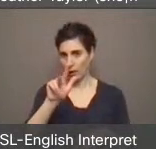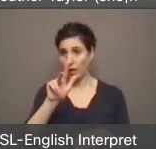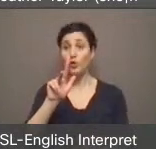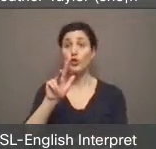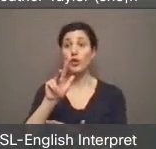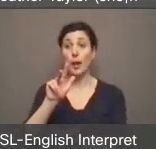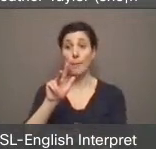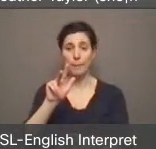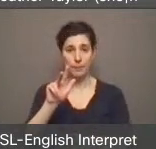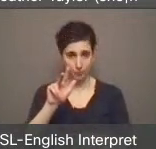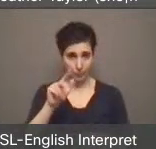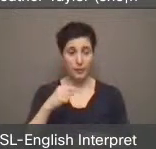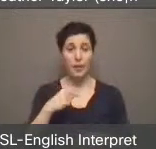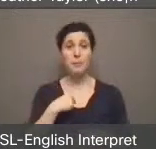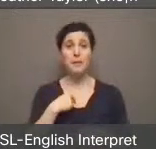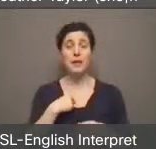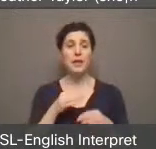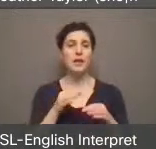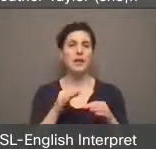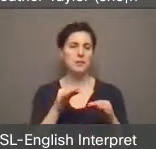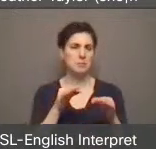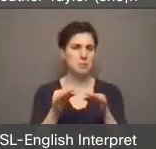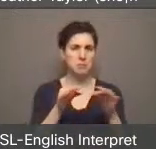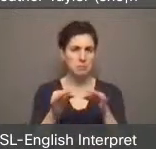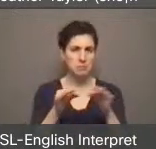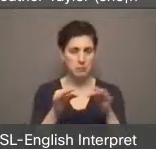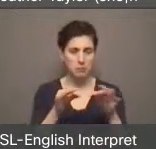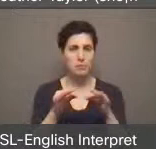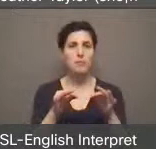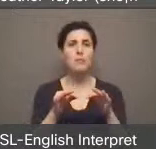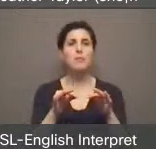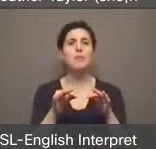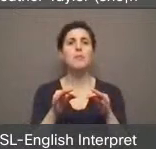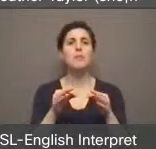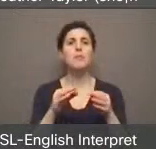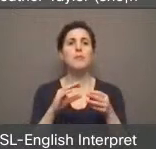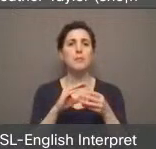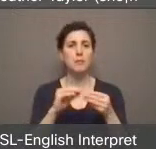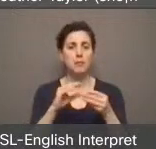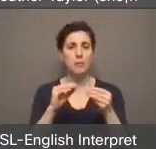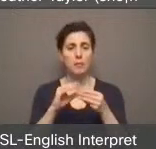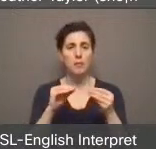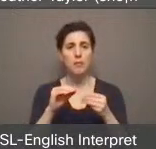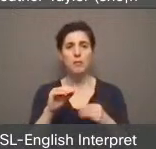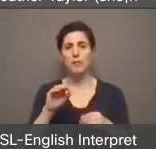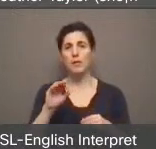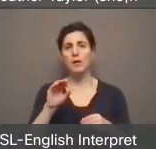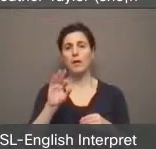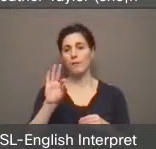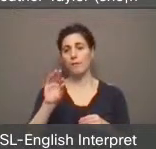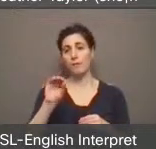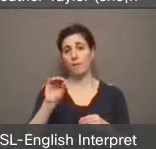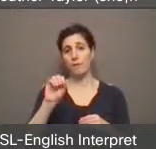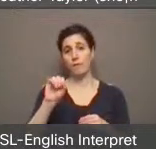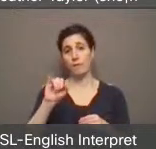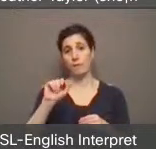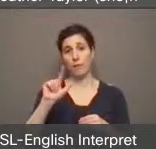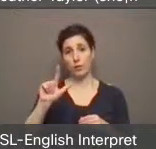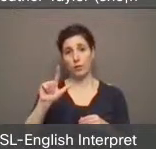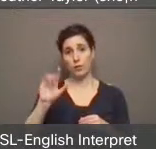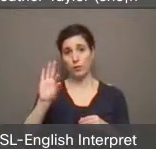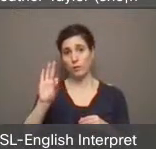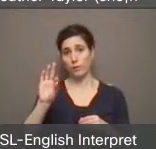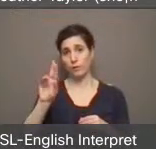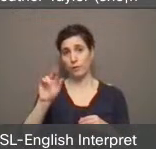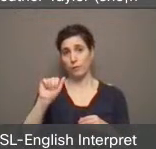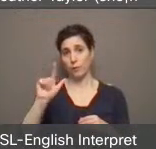of increased funding and support for the transition away from fossil fuel based home heating systems. Last summer, we